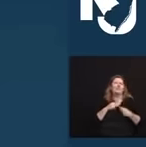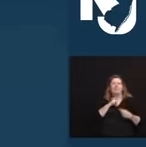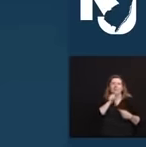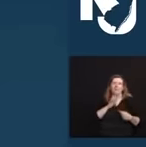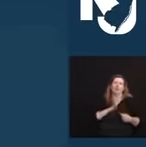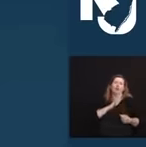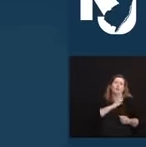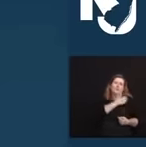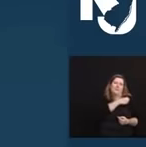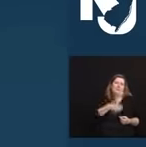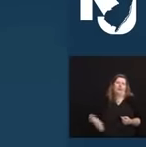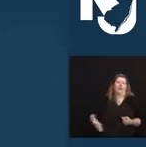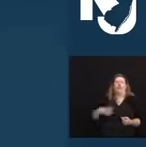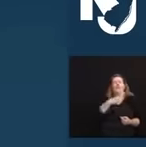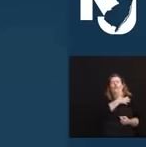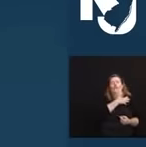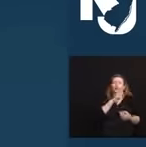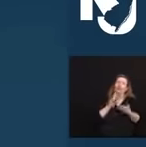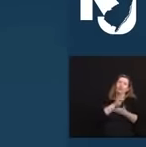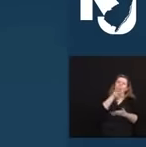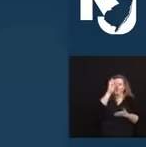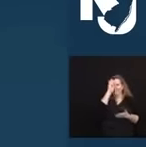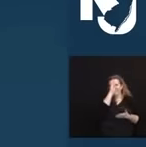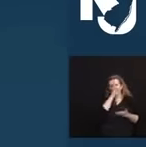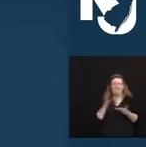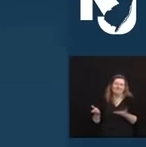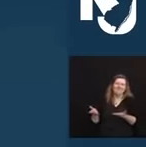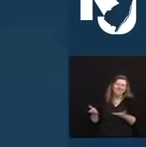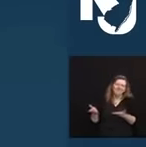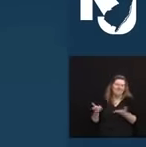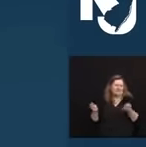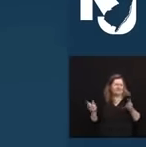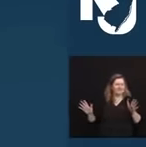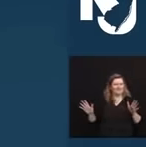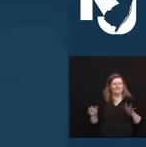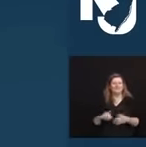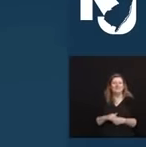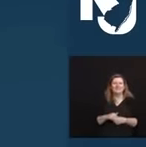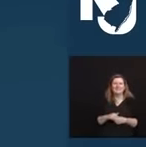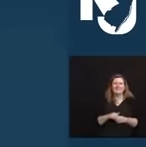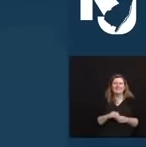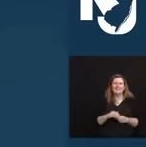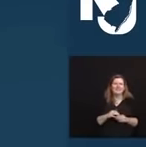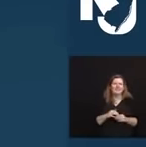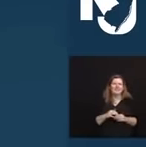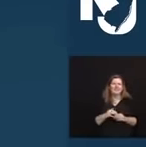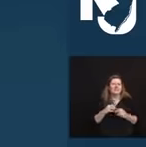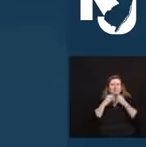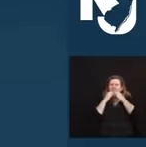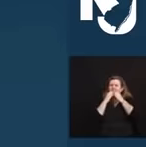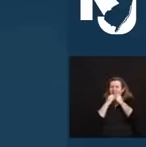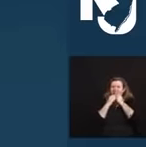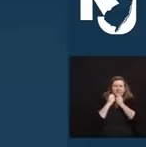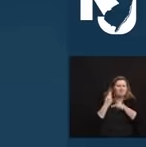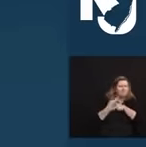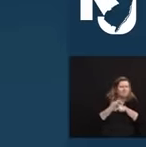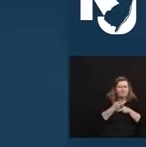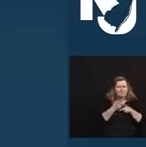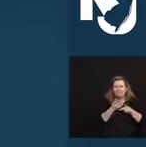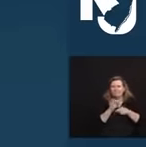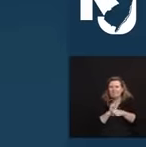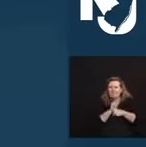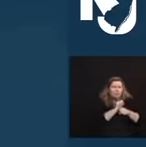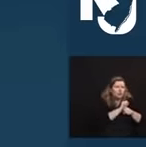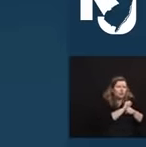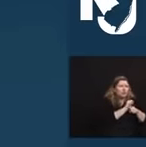Hospital. You know San. Judy's the former CEO there. And she didn't leave that caring nature at work. It was the environment